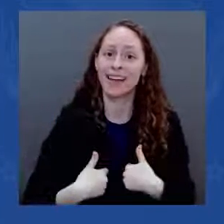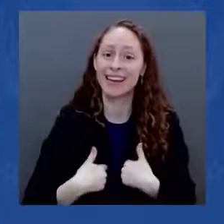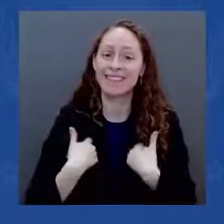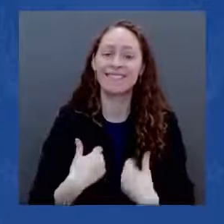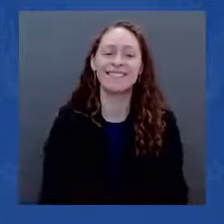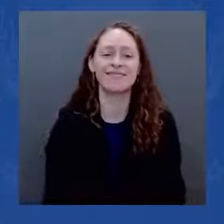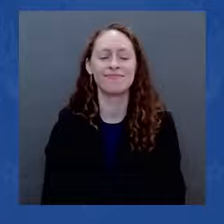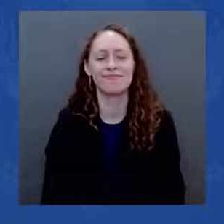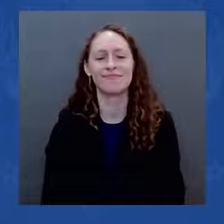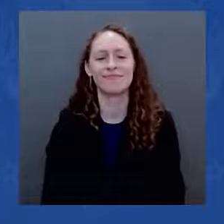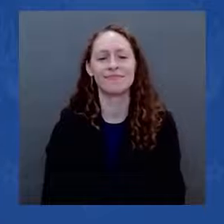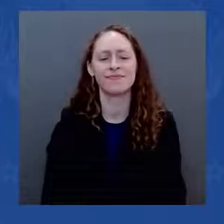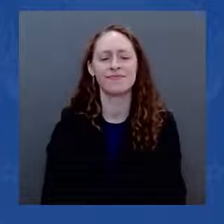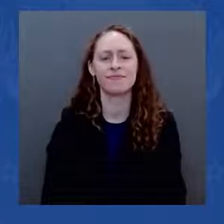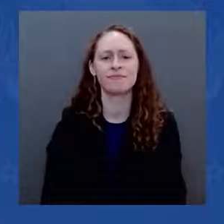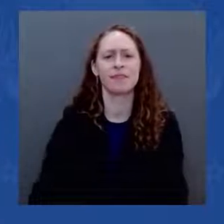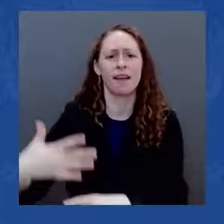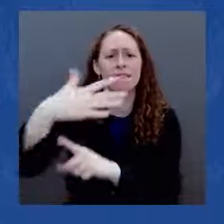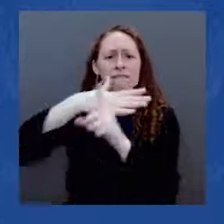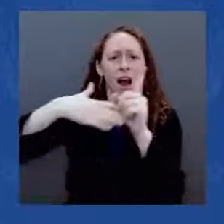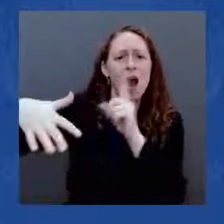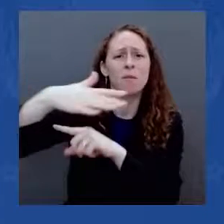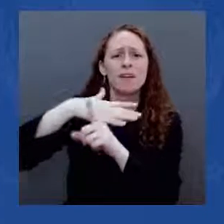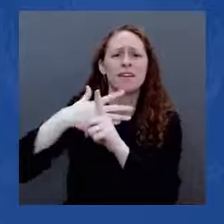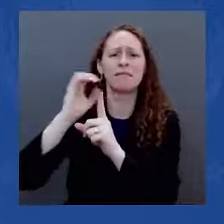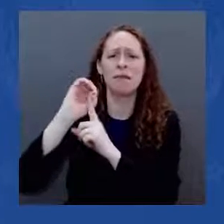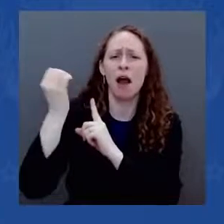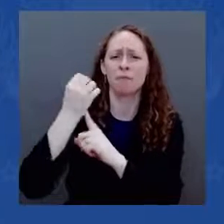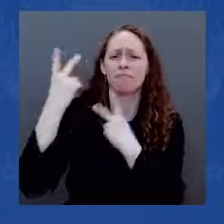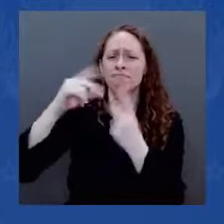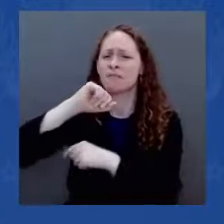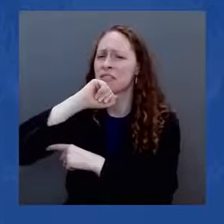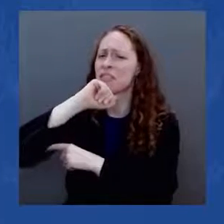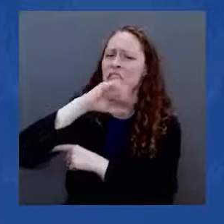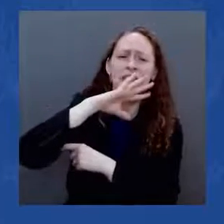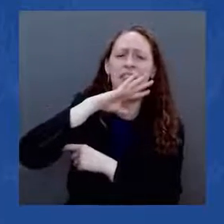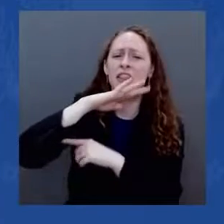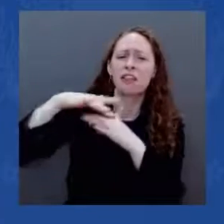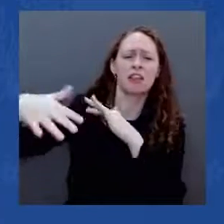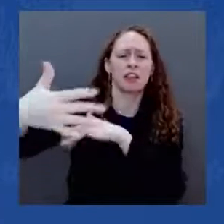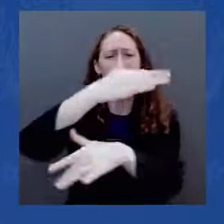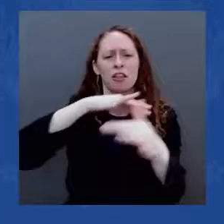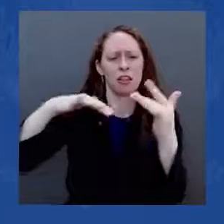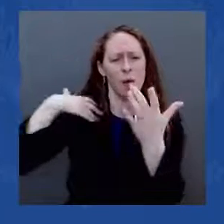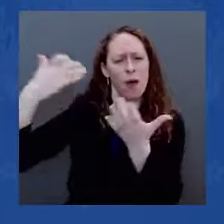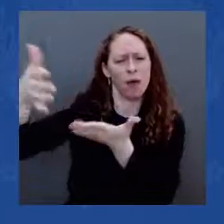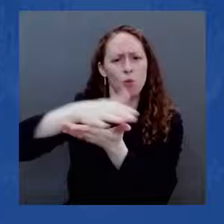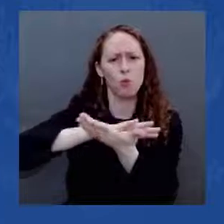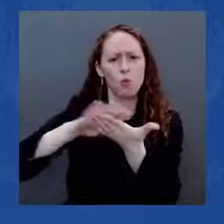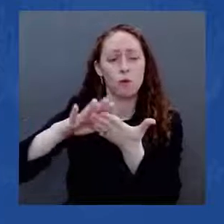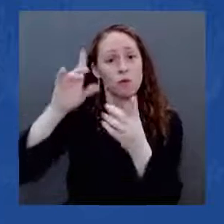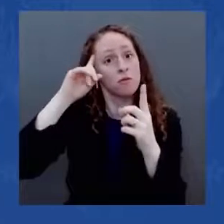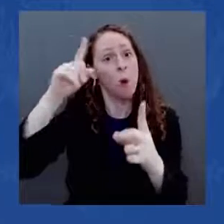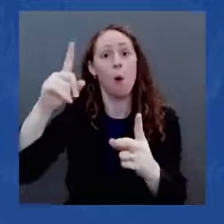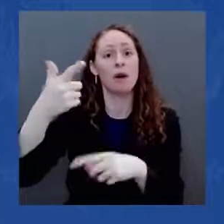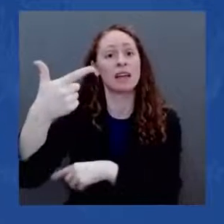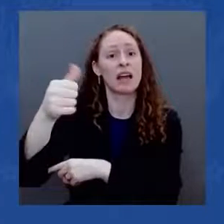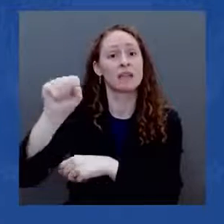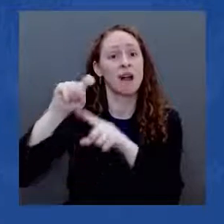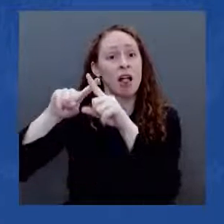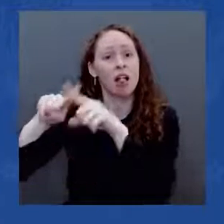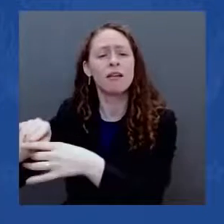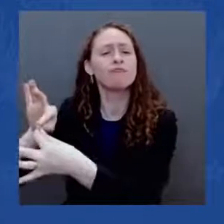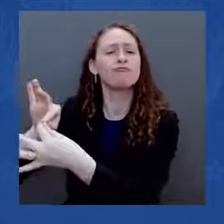Across this country, people have been struck, and they've been struck by all the changes that are needed.